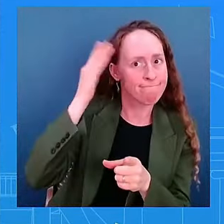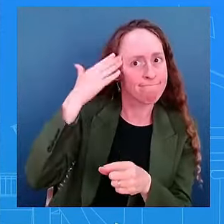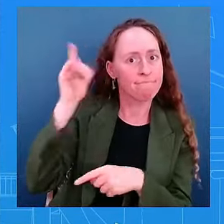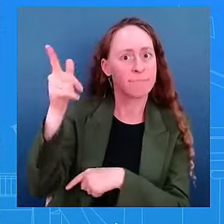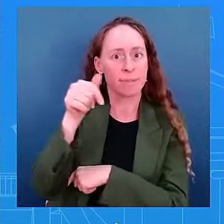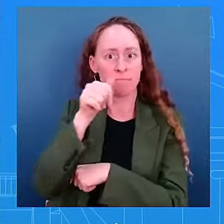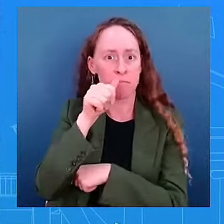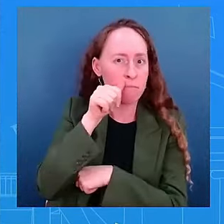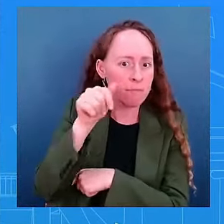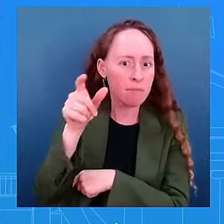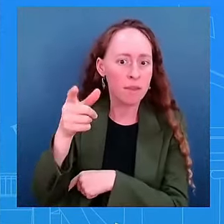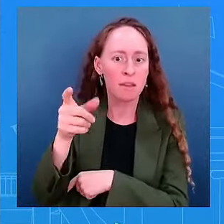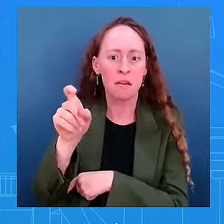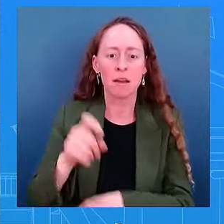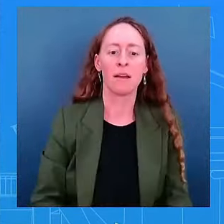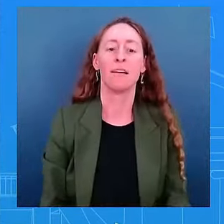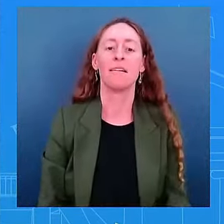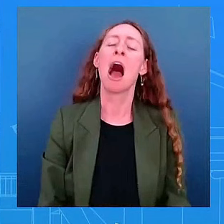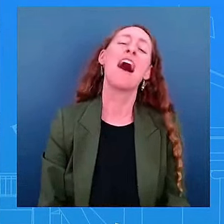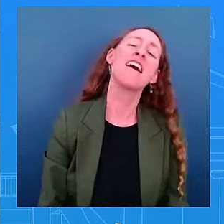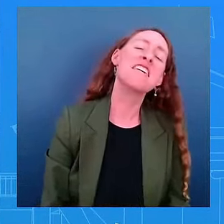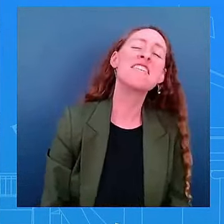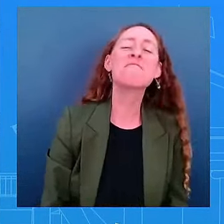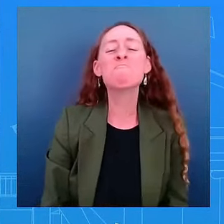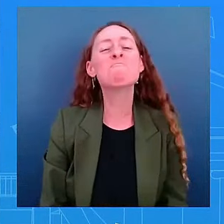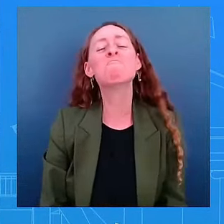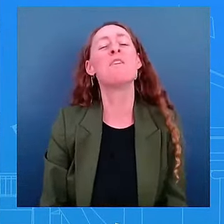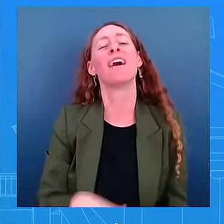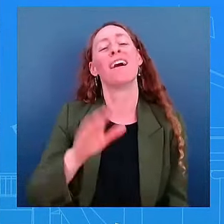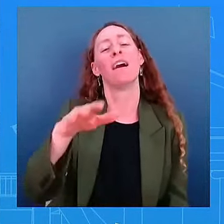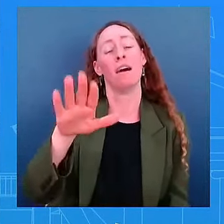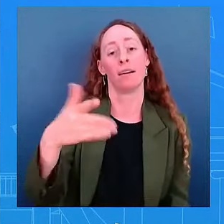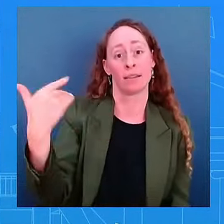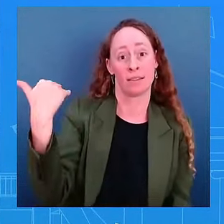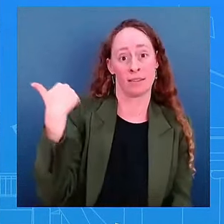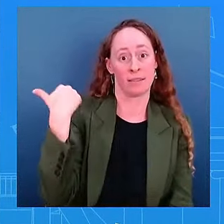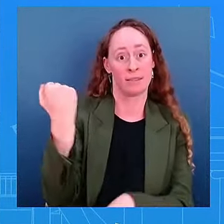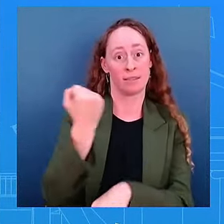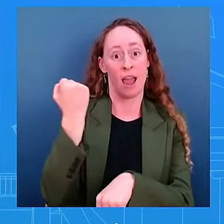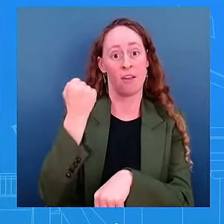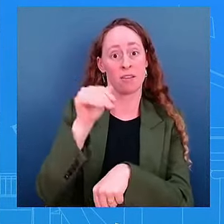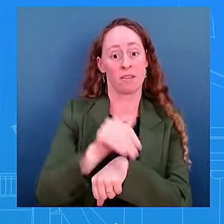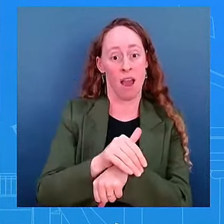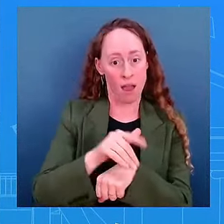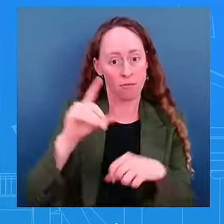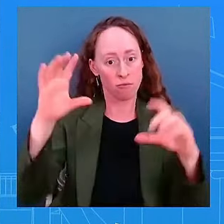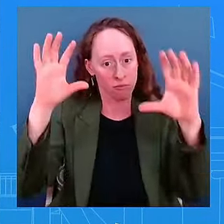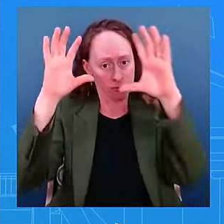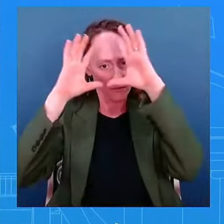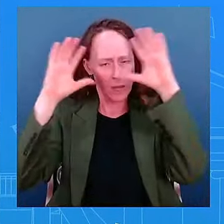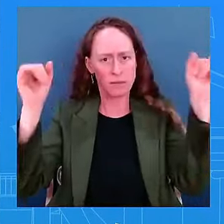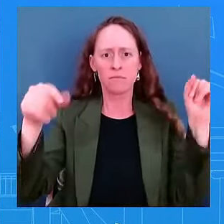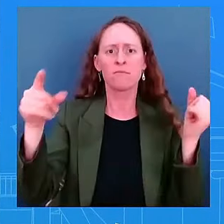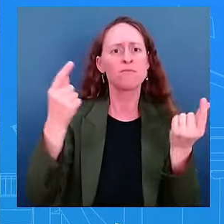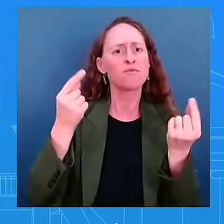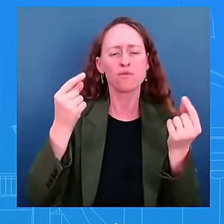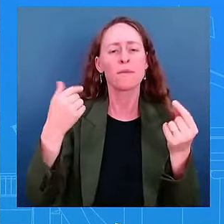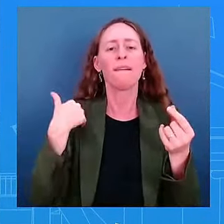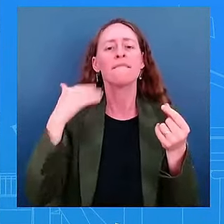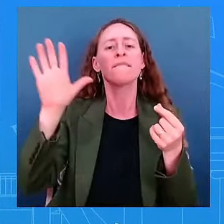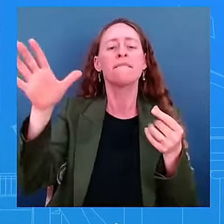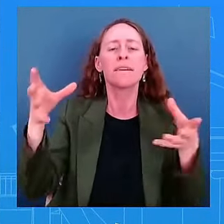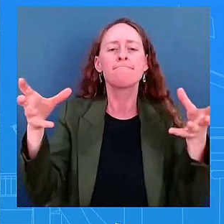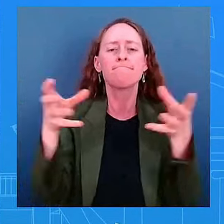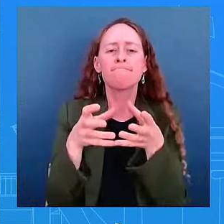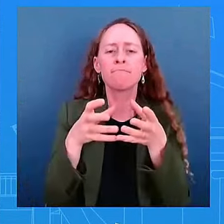Tyler, on Saturday night he met with a small group of advisors and his family and that's